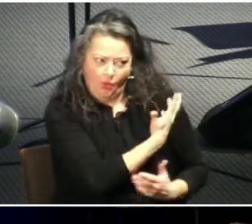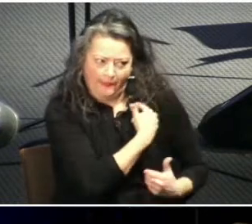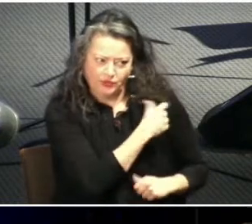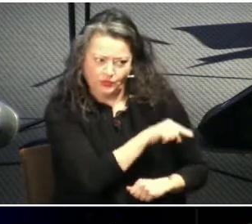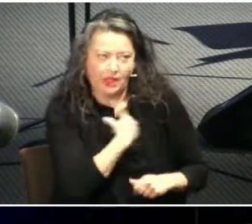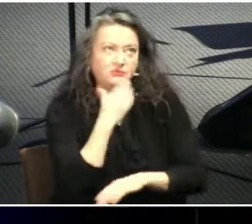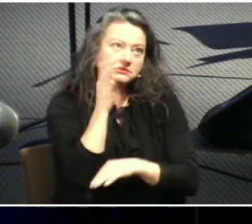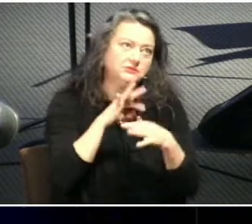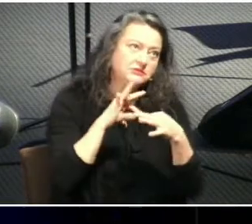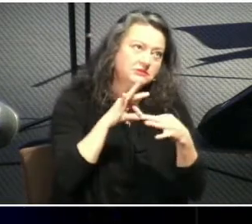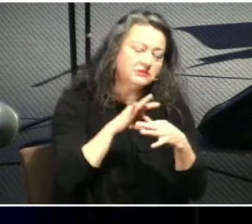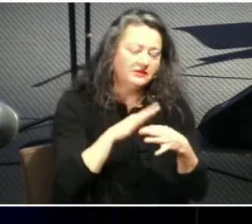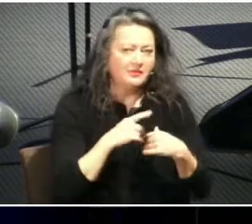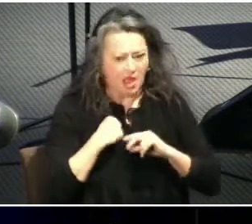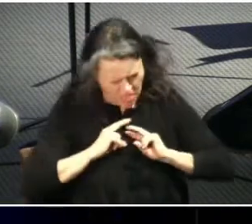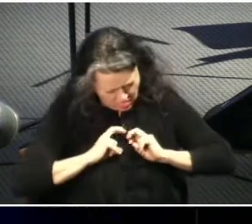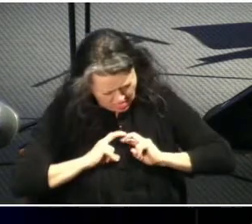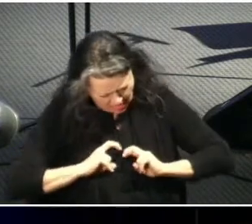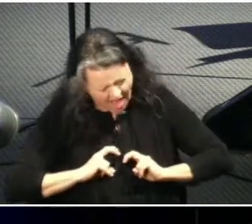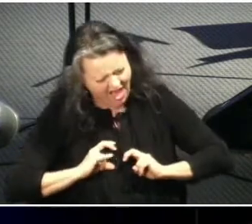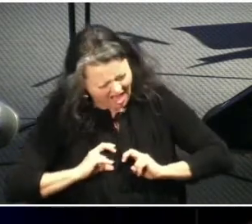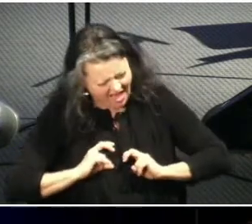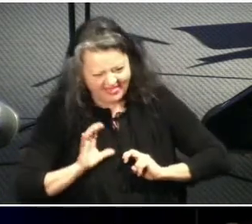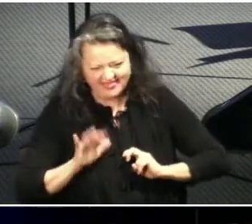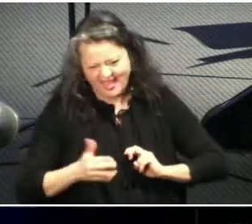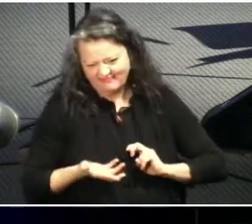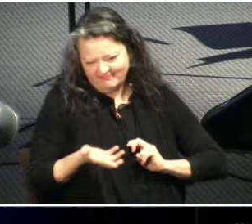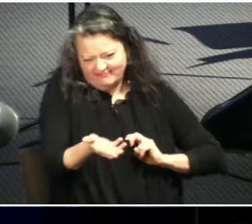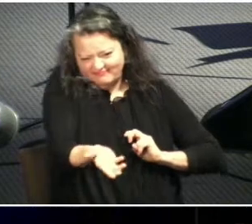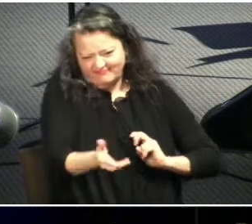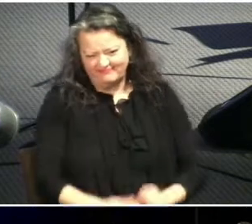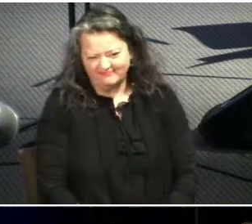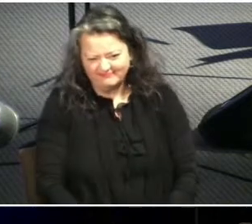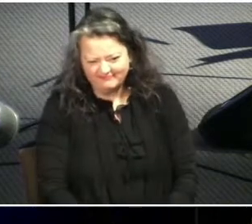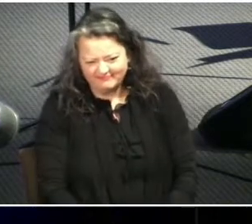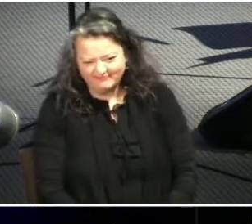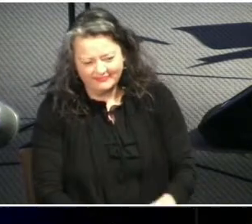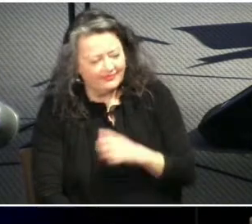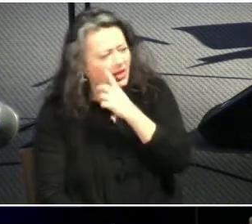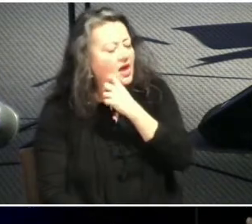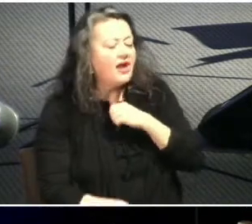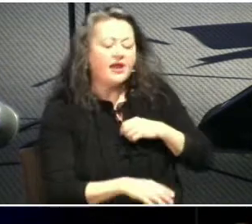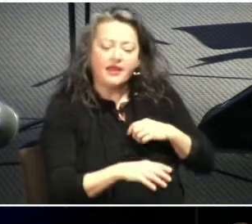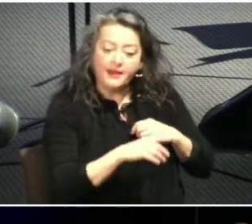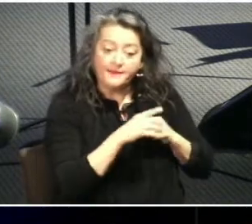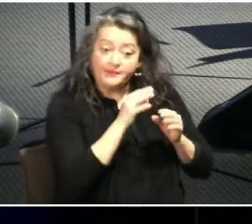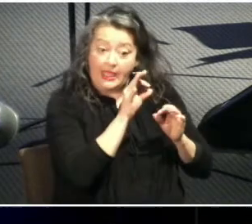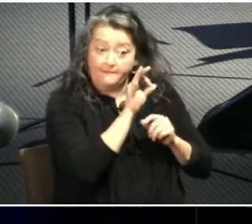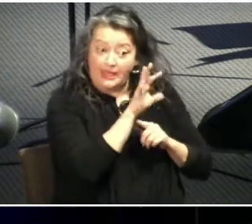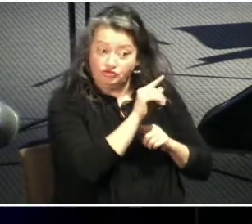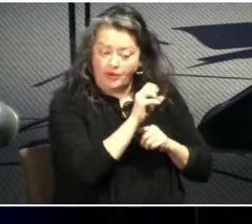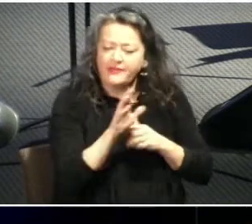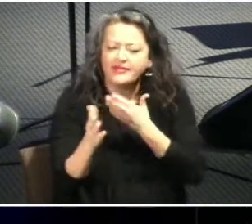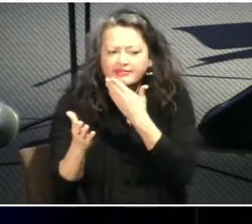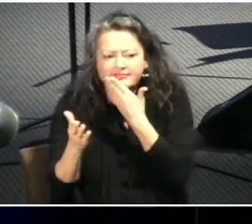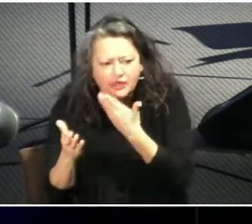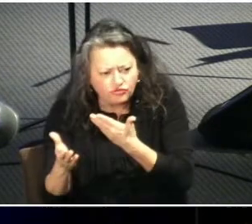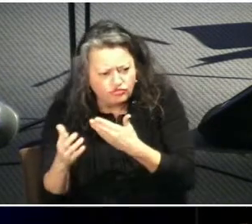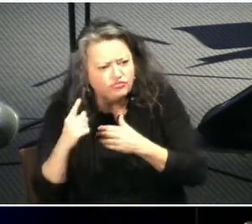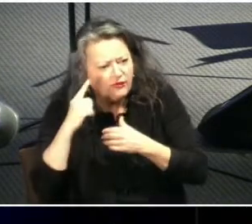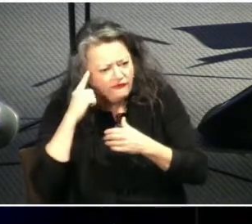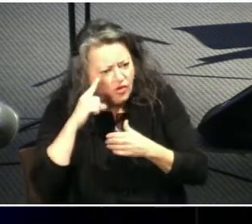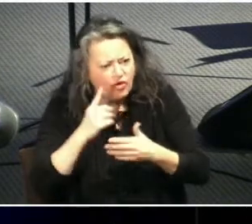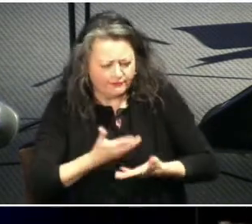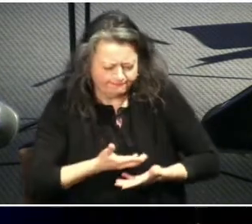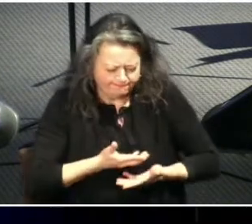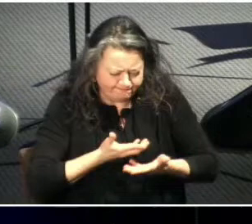thank you so much caitlin for sharing with us today that's really helpful and thanks for sharing your journey as